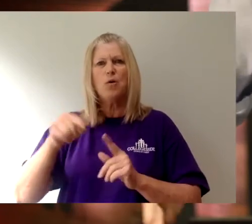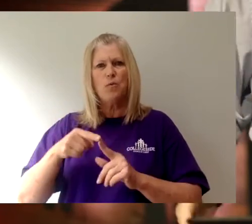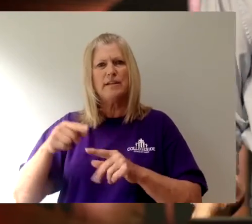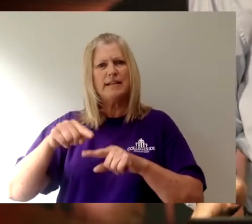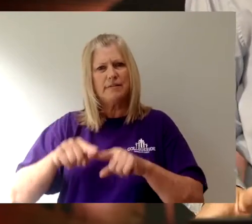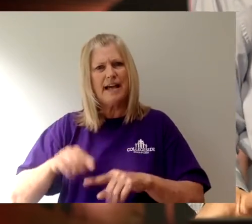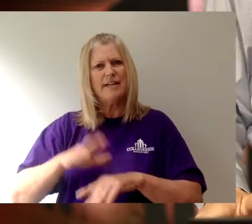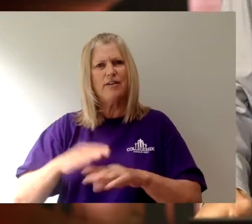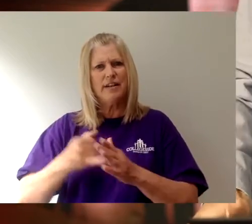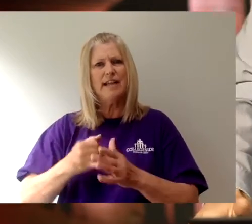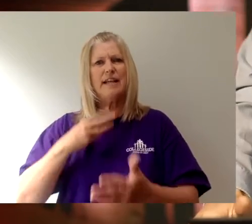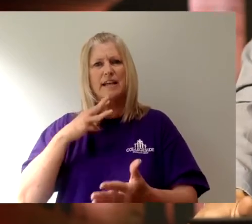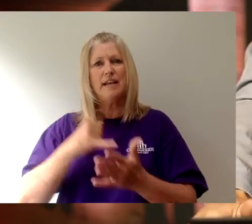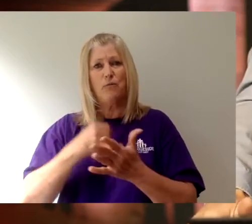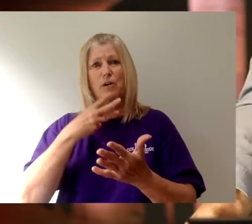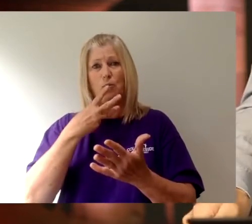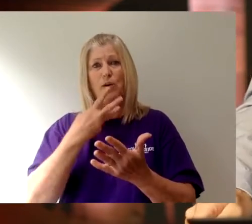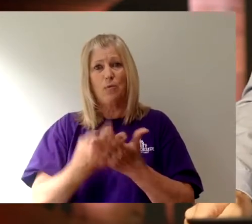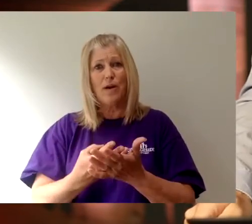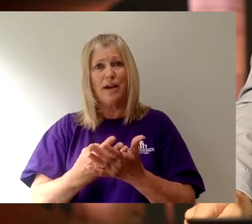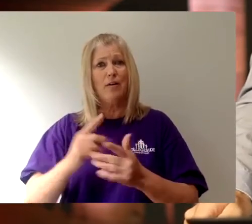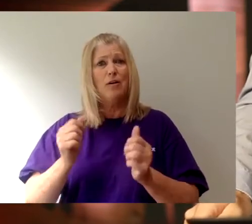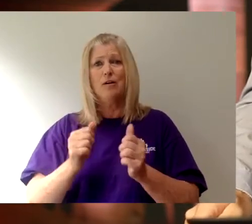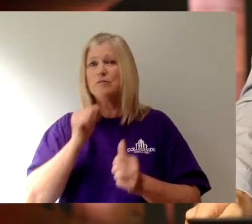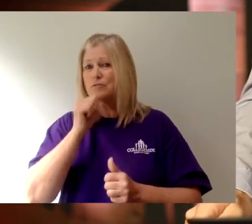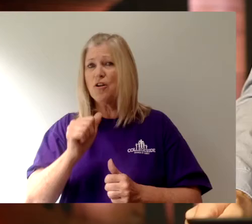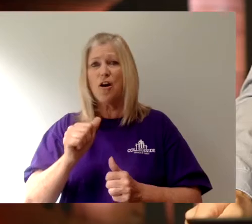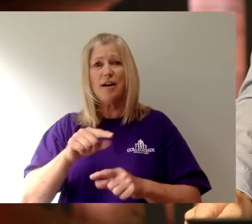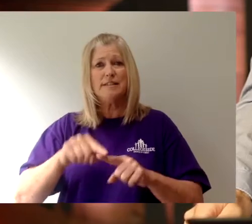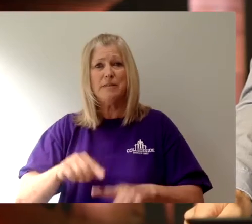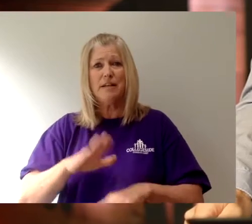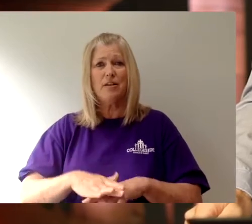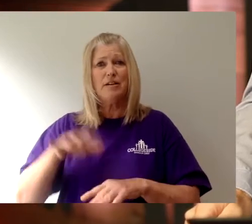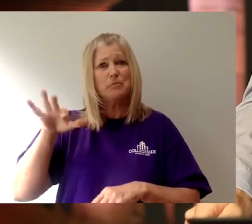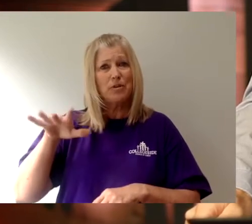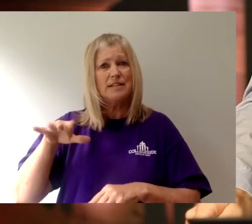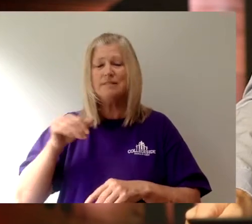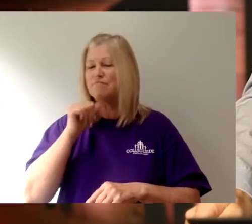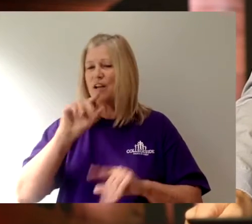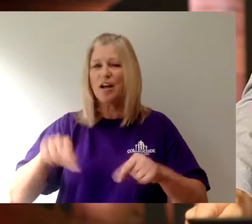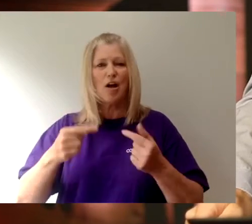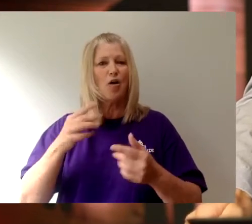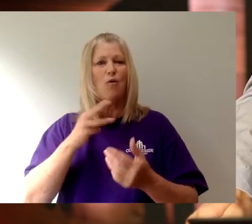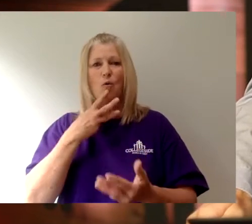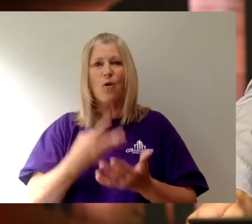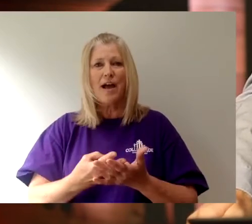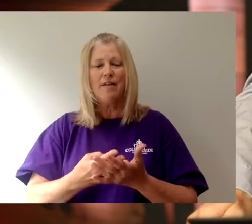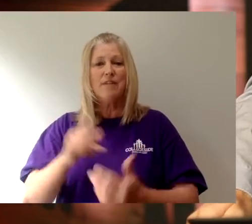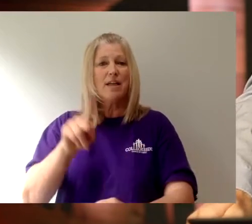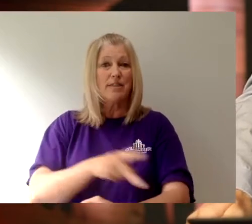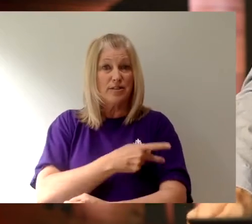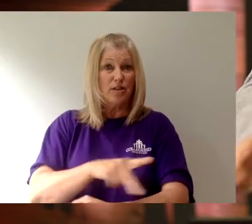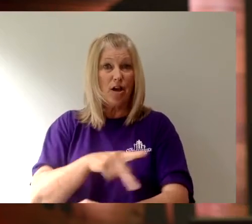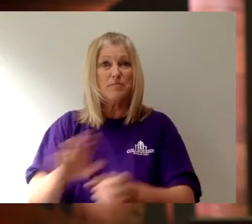well. God told Joshua, I will be with you. The Psalms are filled with David's desire